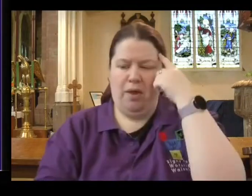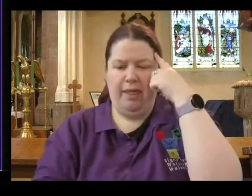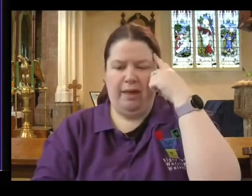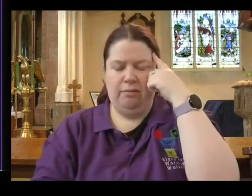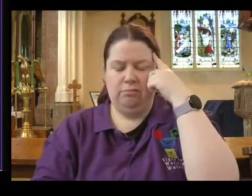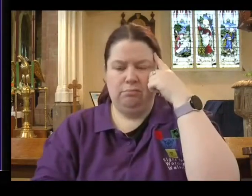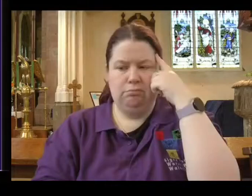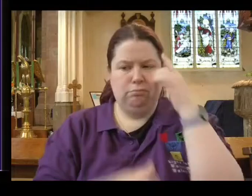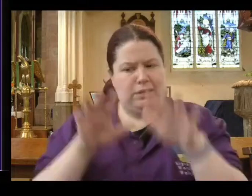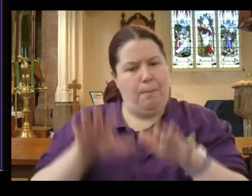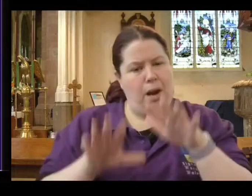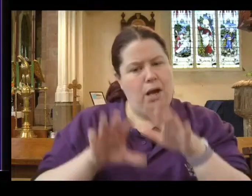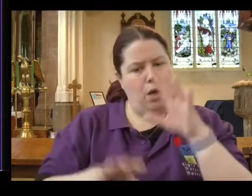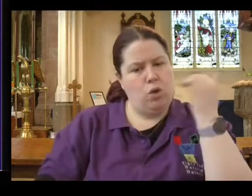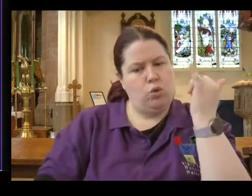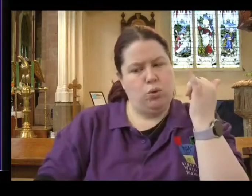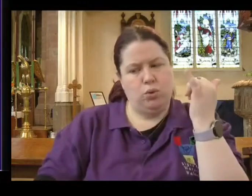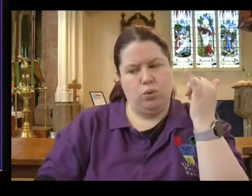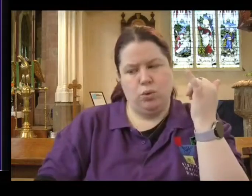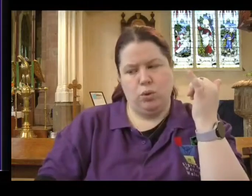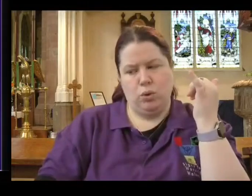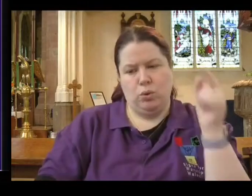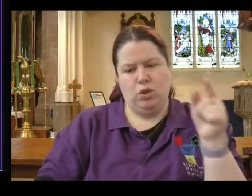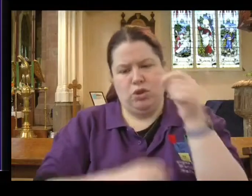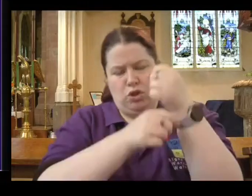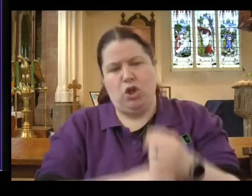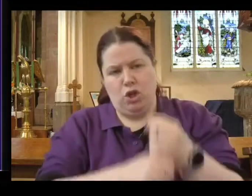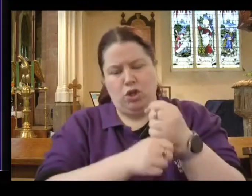what does a church at Sardis equate to?